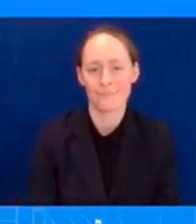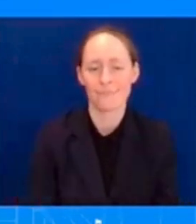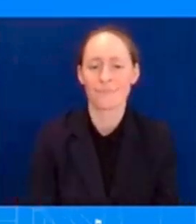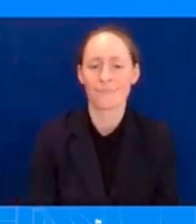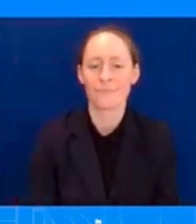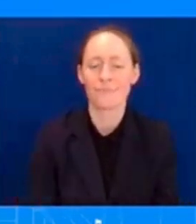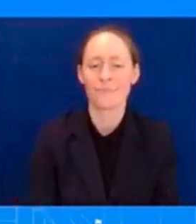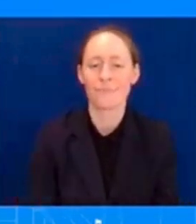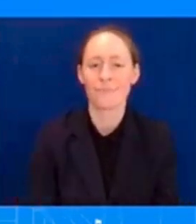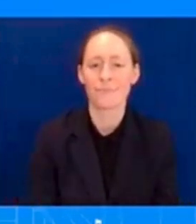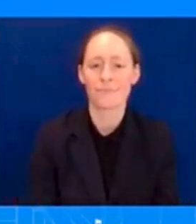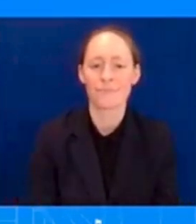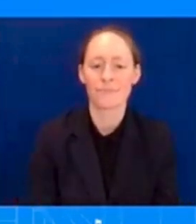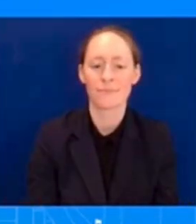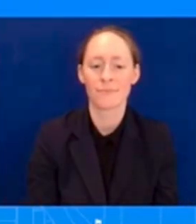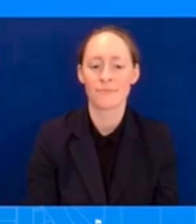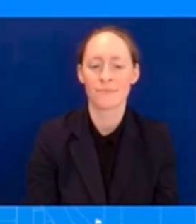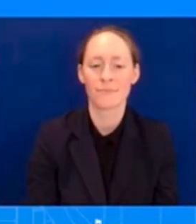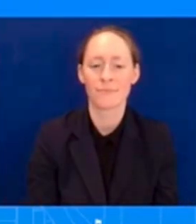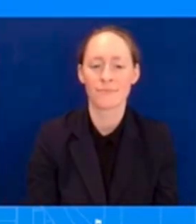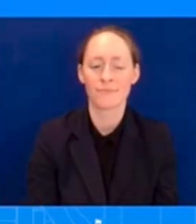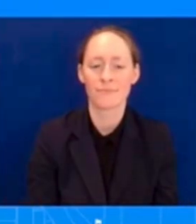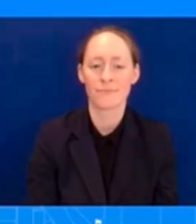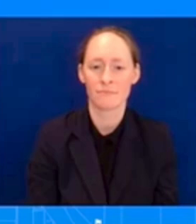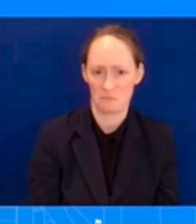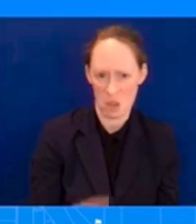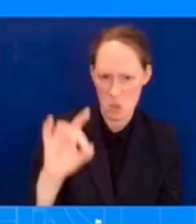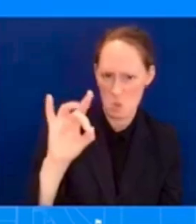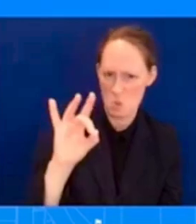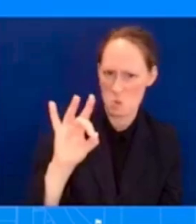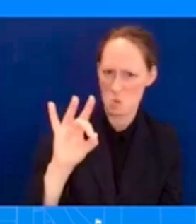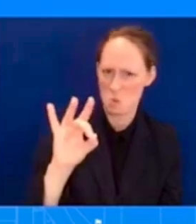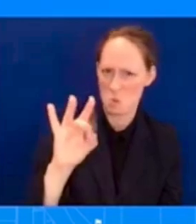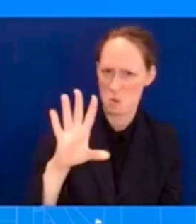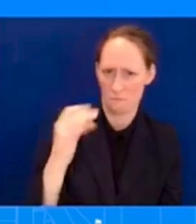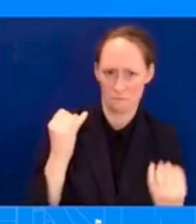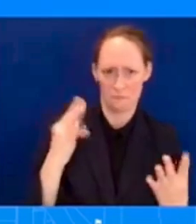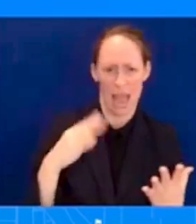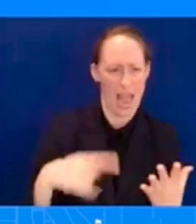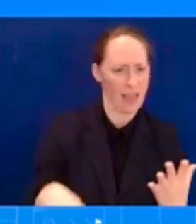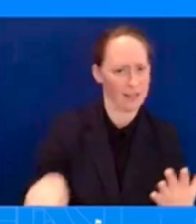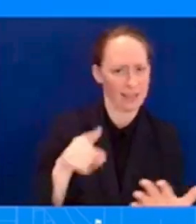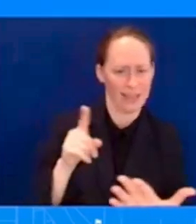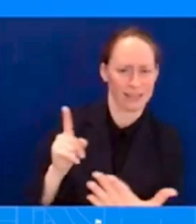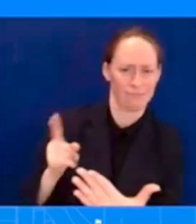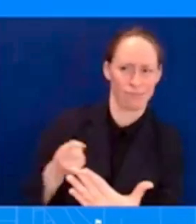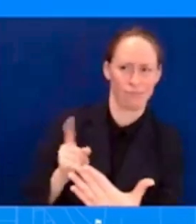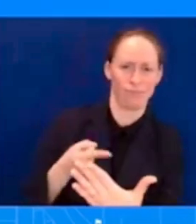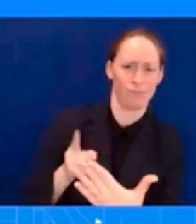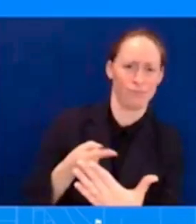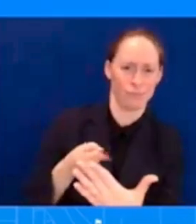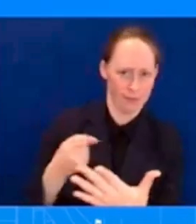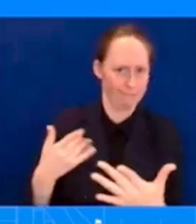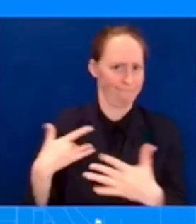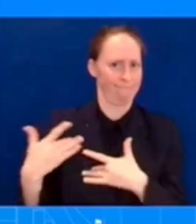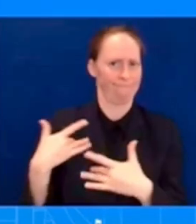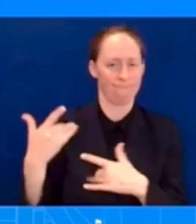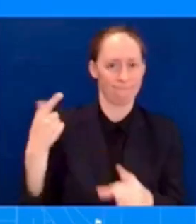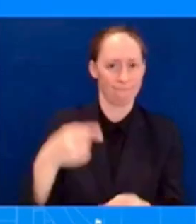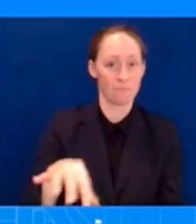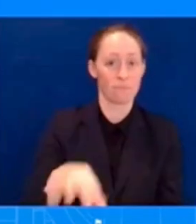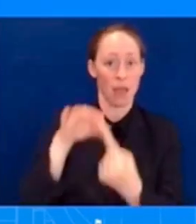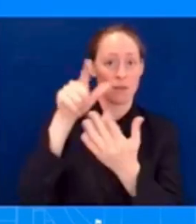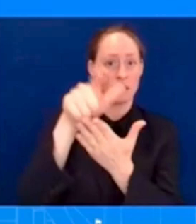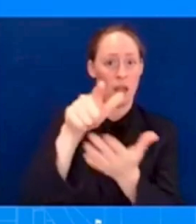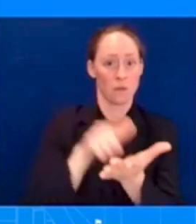Weiss's appointment as special counsel from the folks who criticized the deal, the plea deal he pushed through that was later rejected. But now, the attorney for